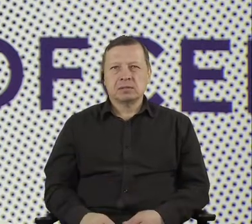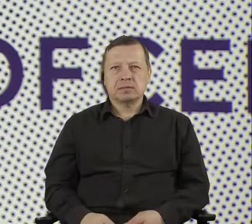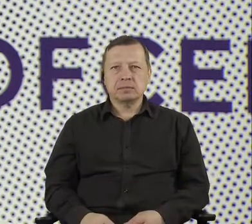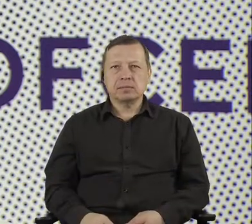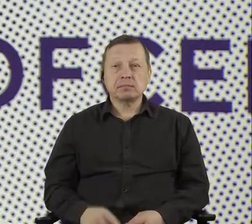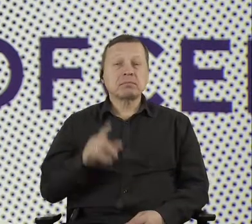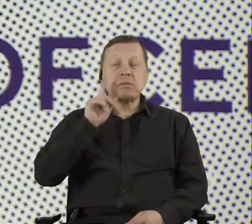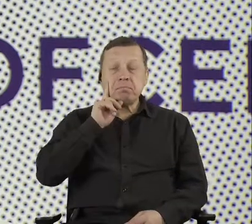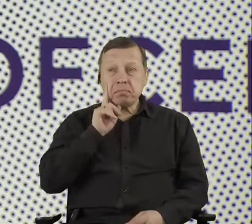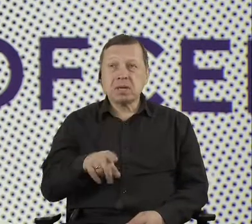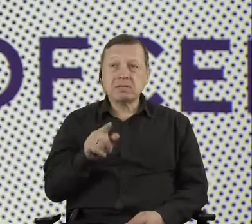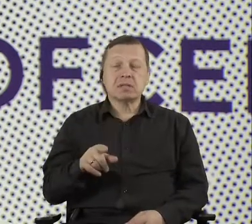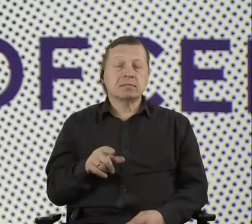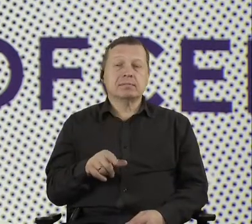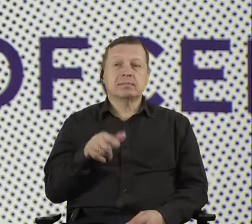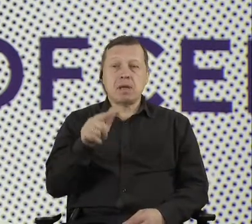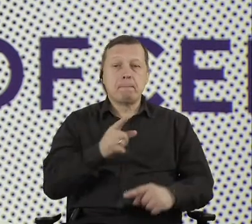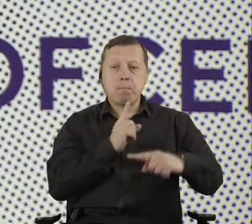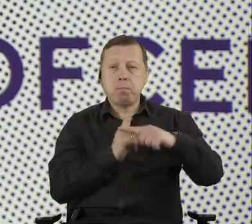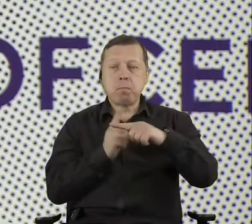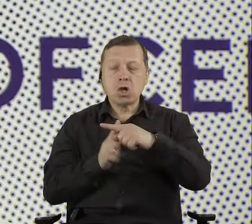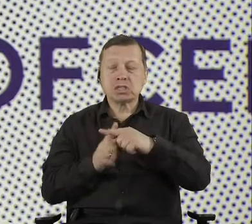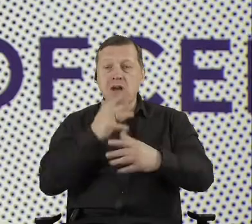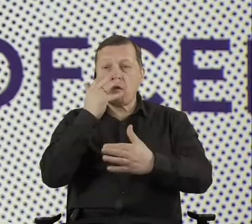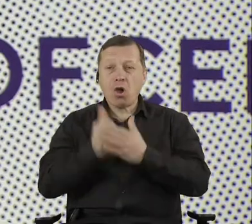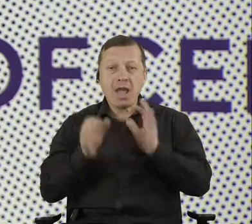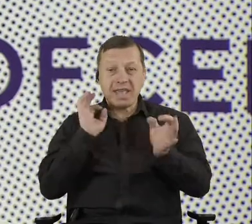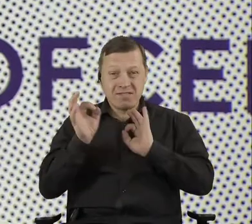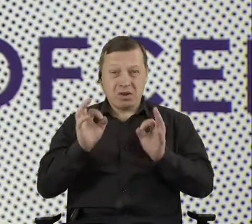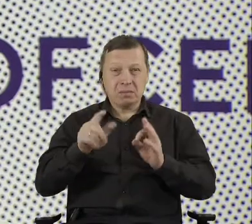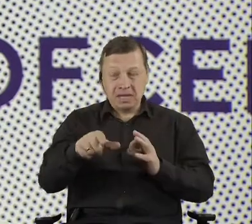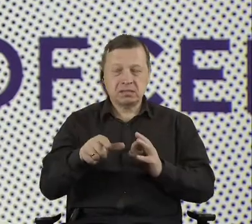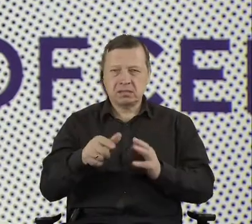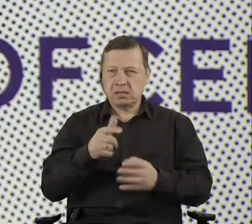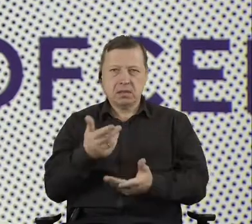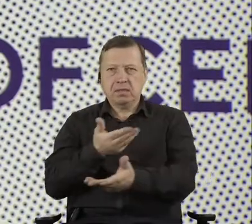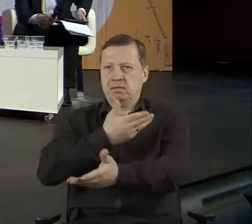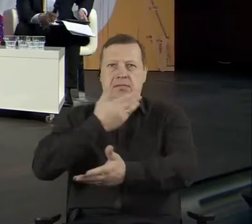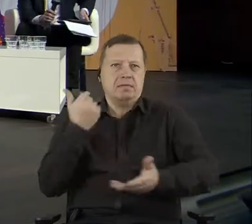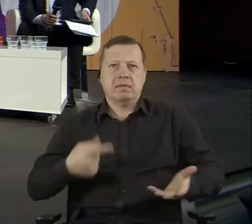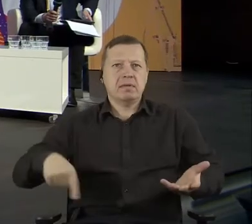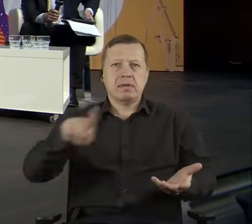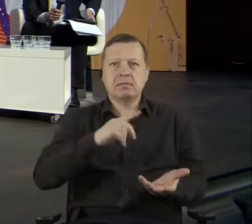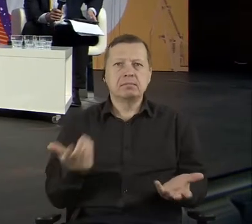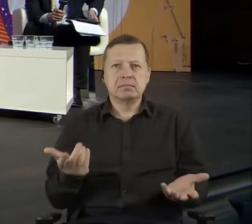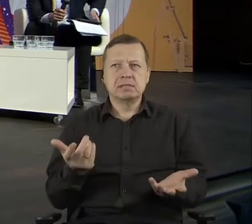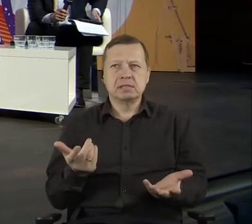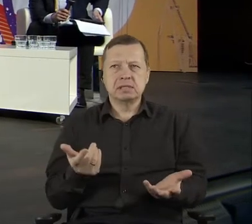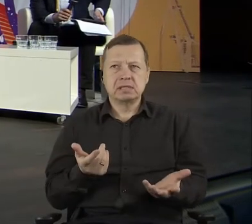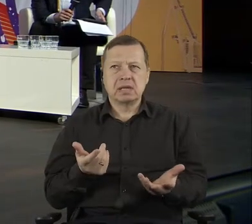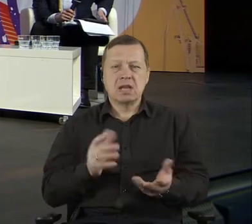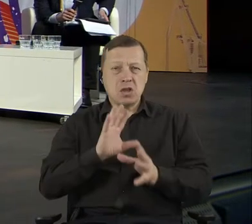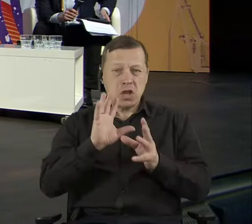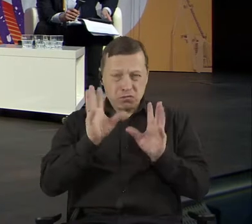So from what we started, we thought that seeing everything is correct, but we also need to channel this